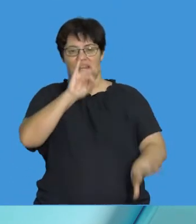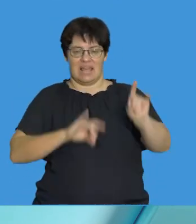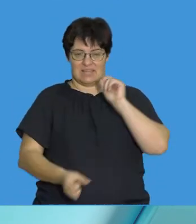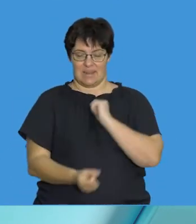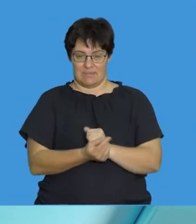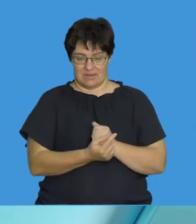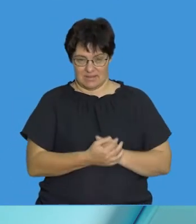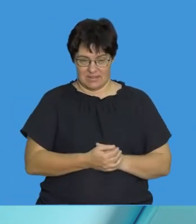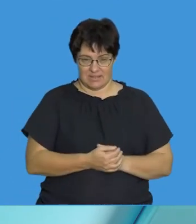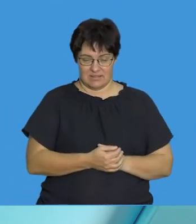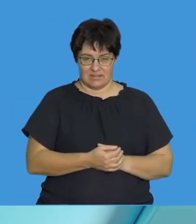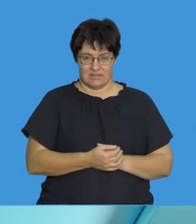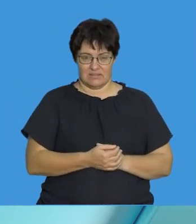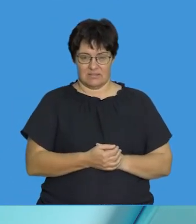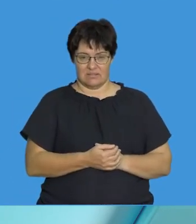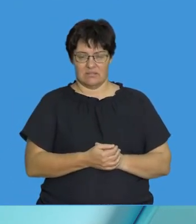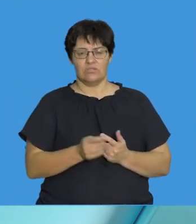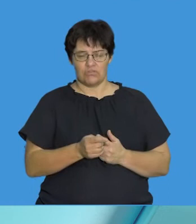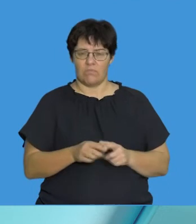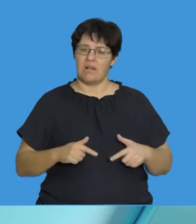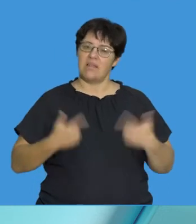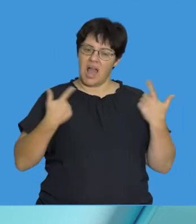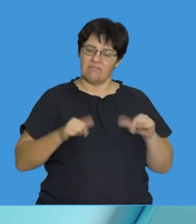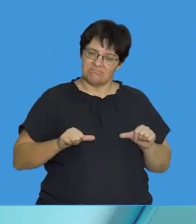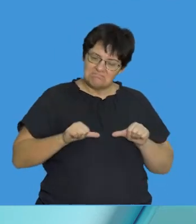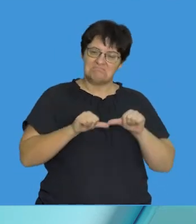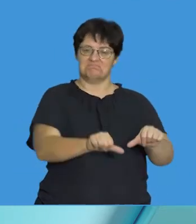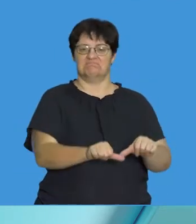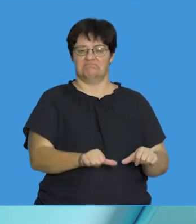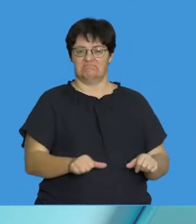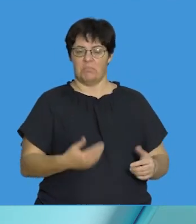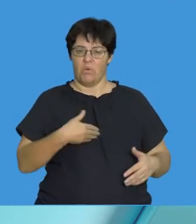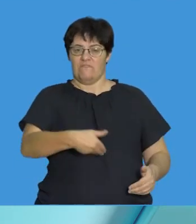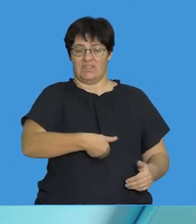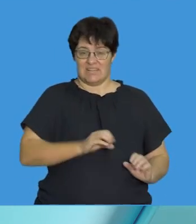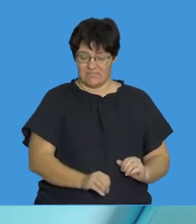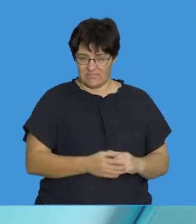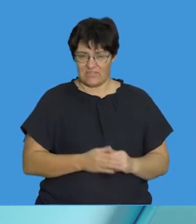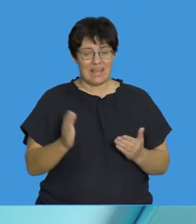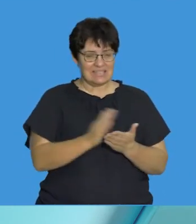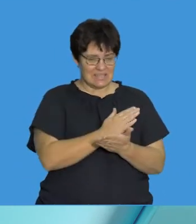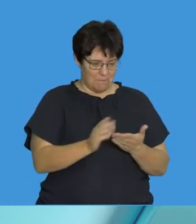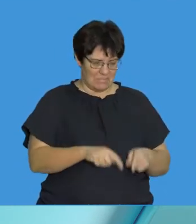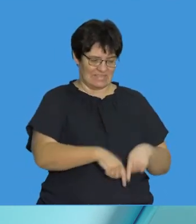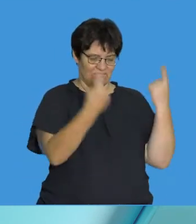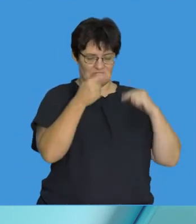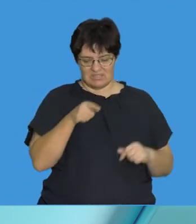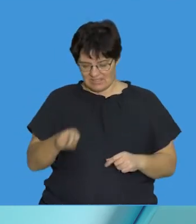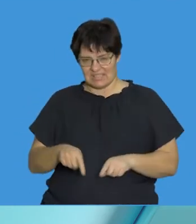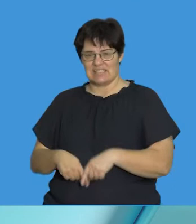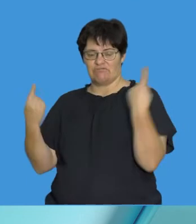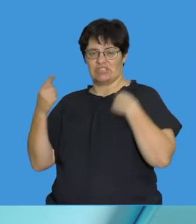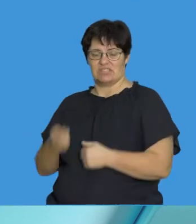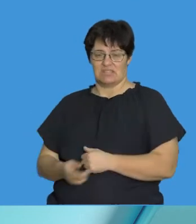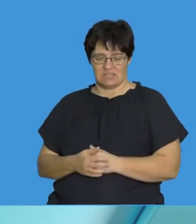has taken place. And so what drives the survival of the fittest on earth is the fact that some individuals are different to others